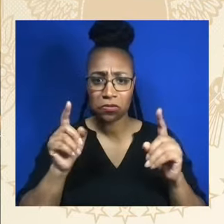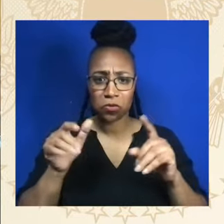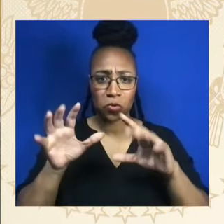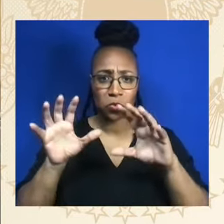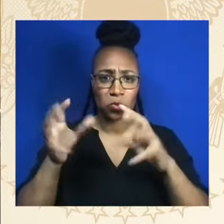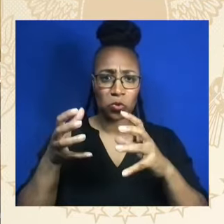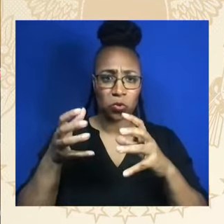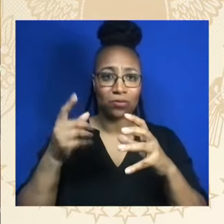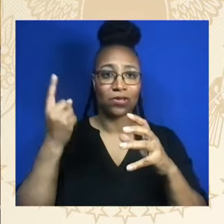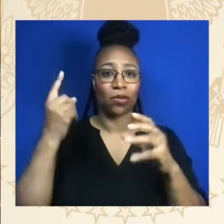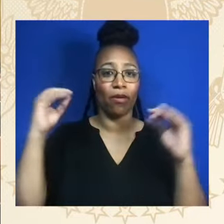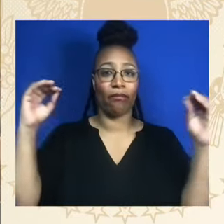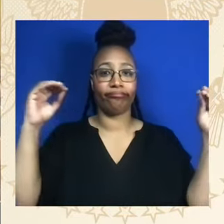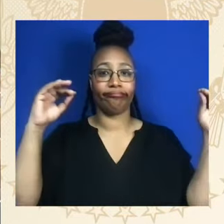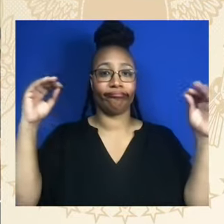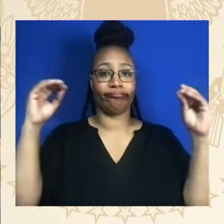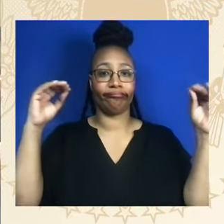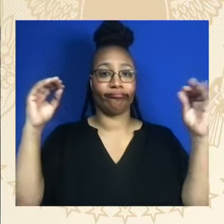Therapy.